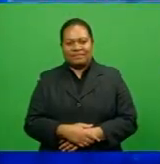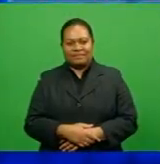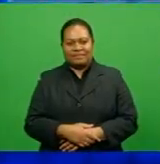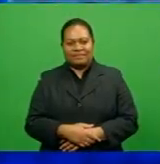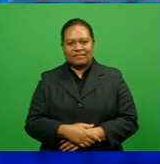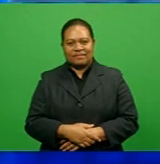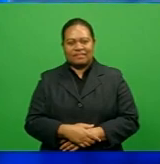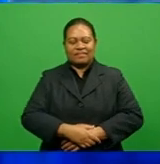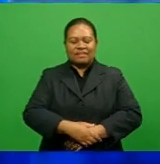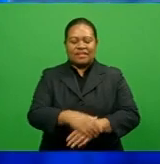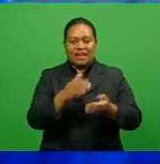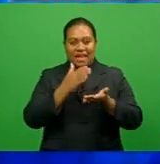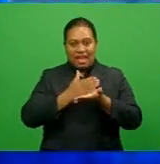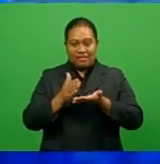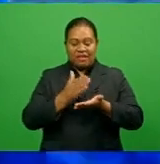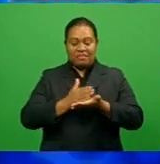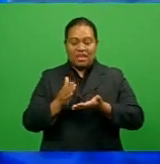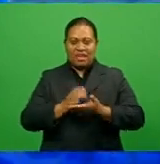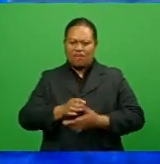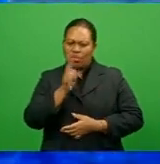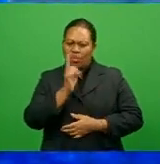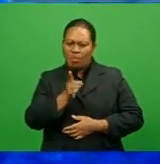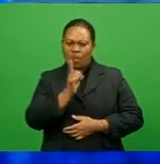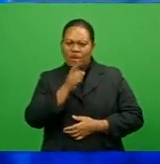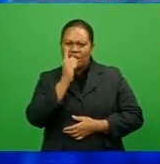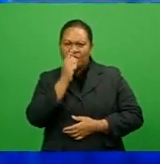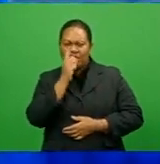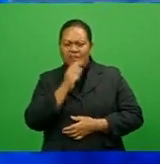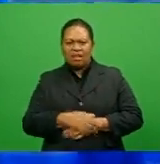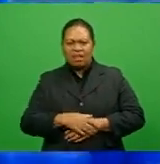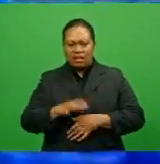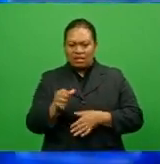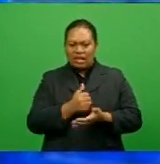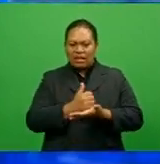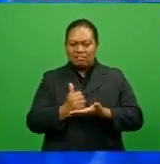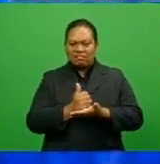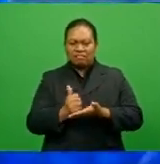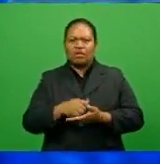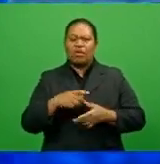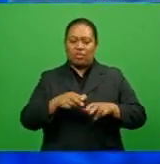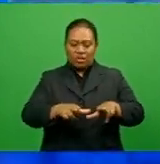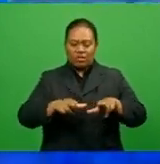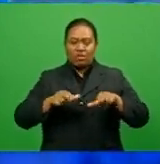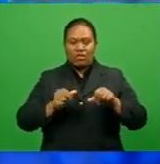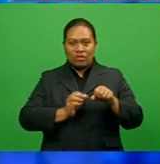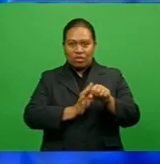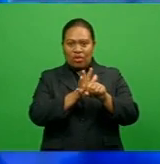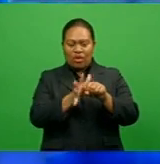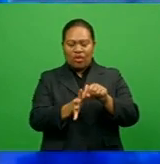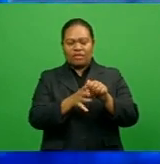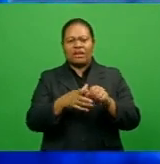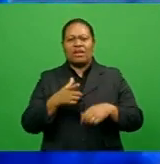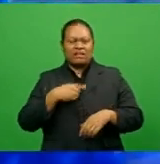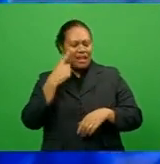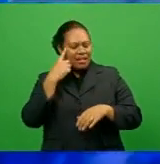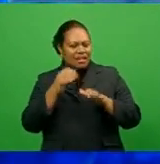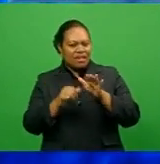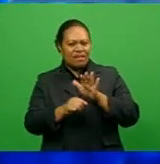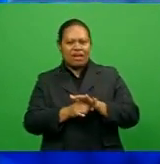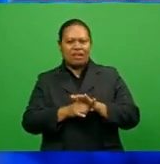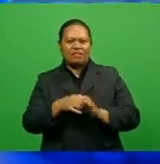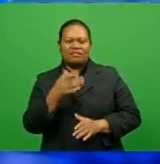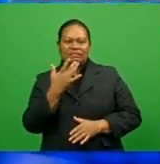The Fiji National Provident Fund has warned that it will take action against those COVID-19 member withdrawals identified to be